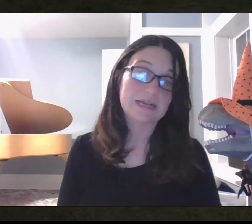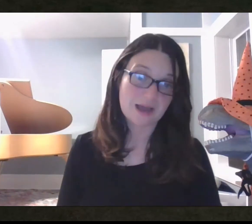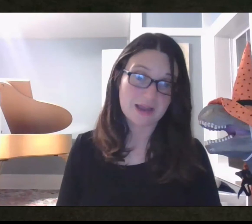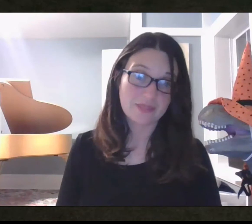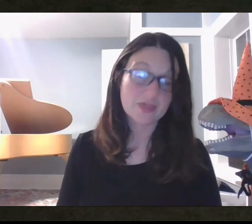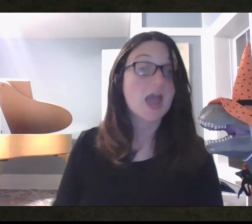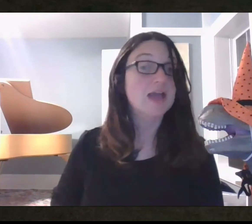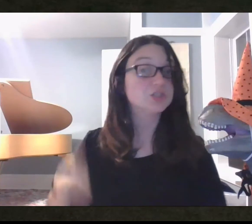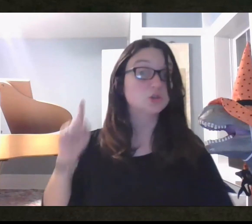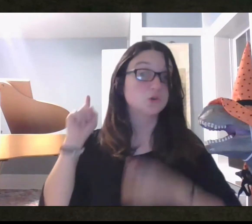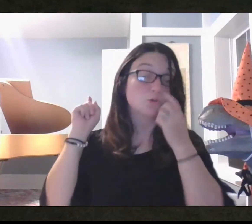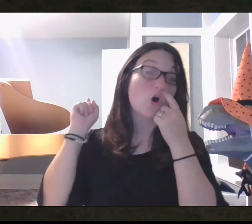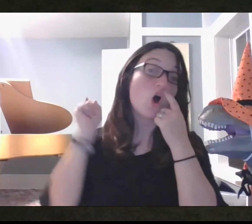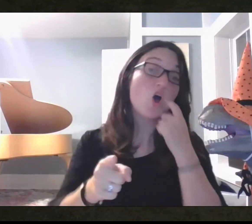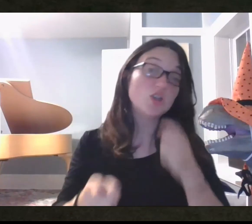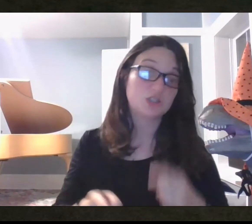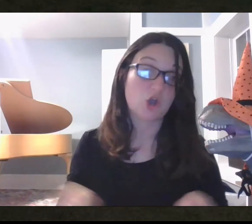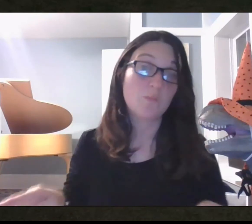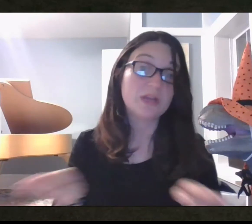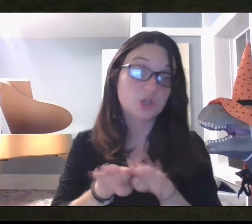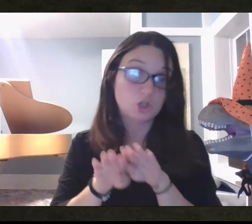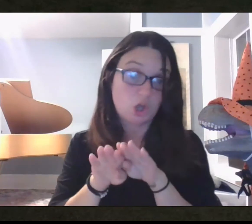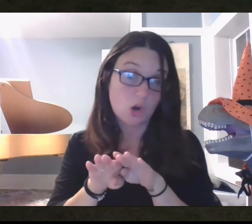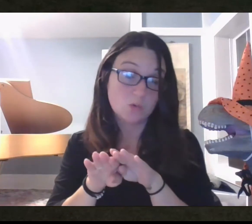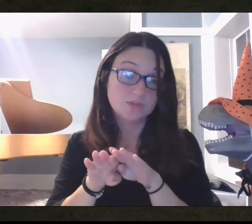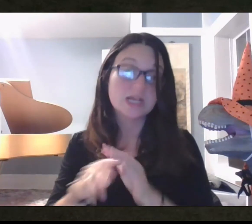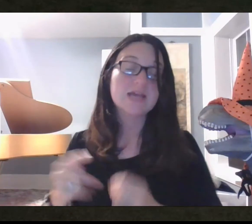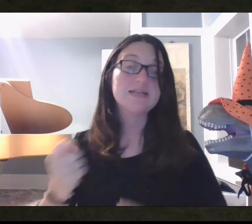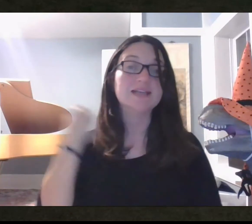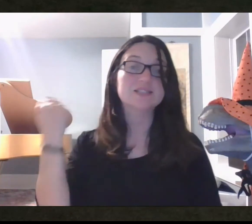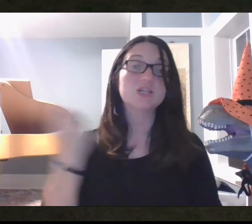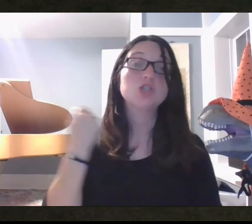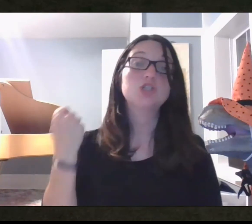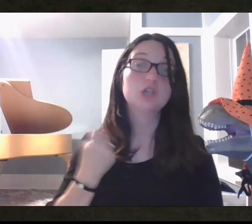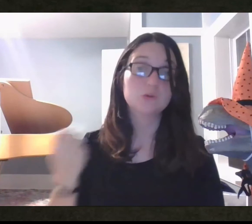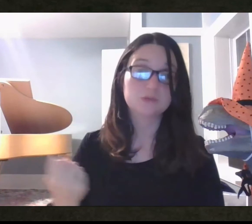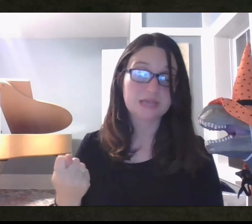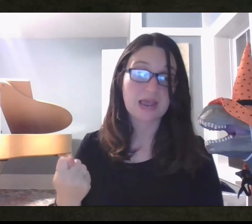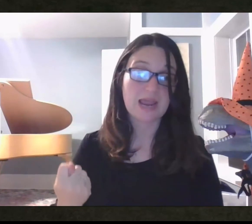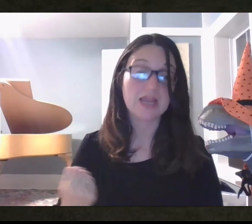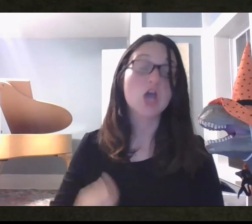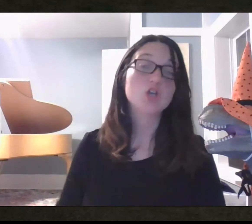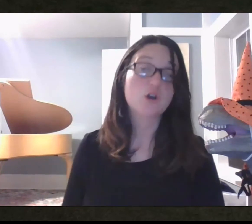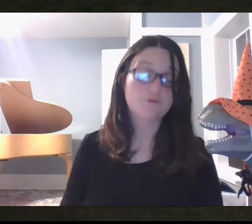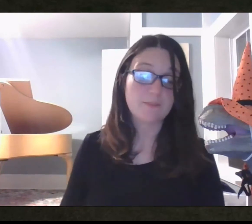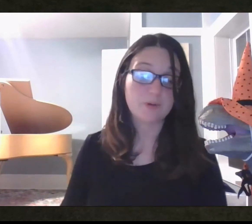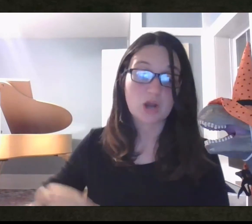29th, and schools will also be closed next Tuesday,